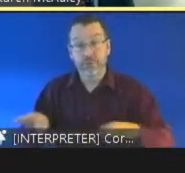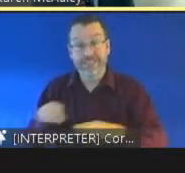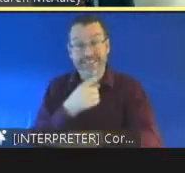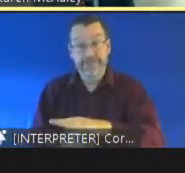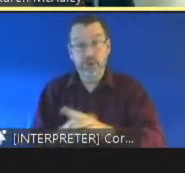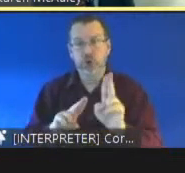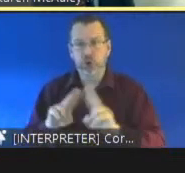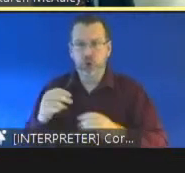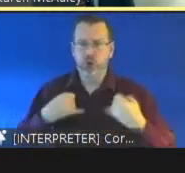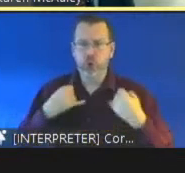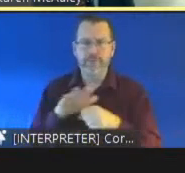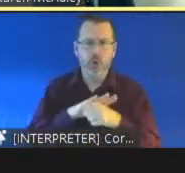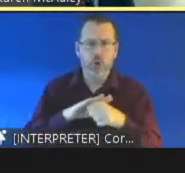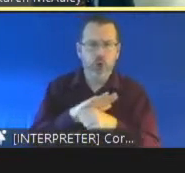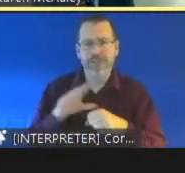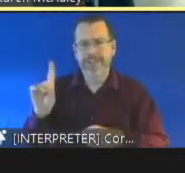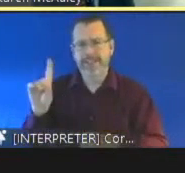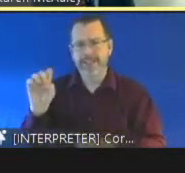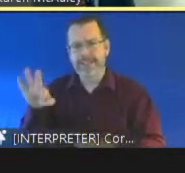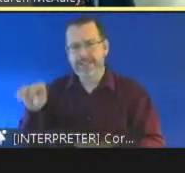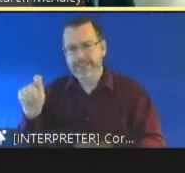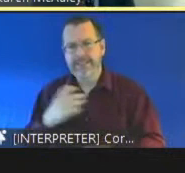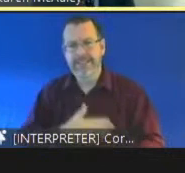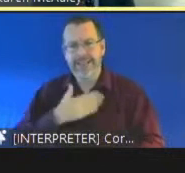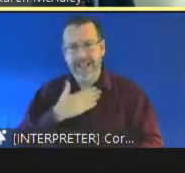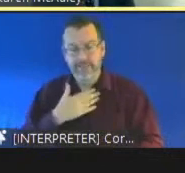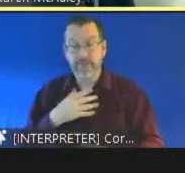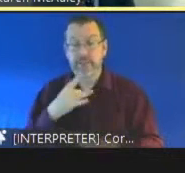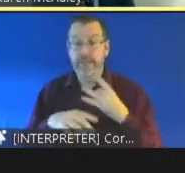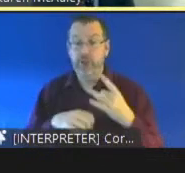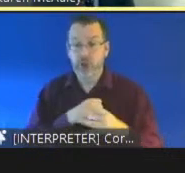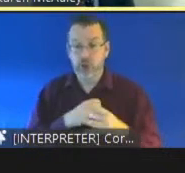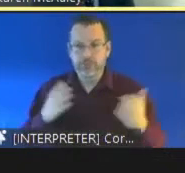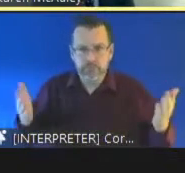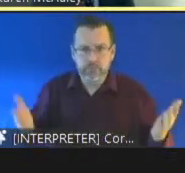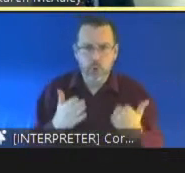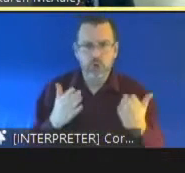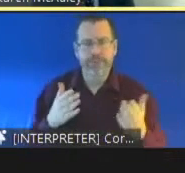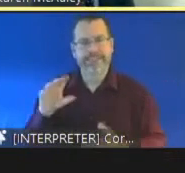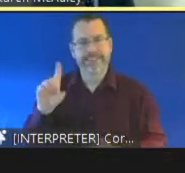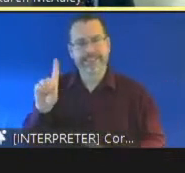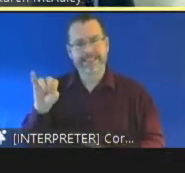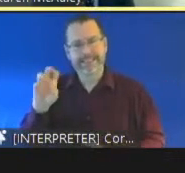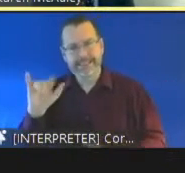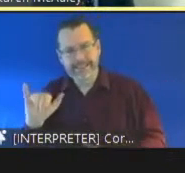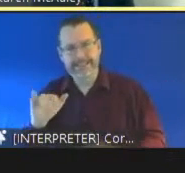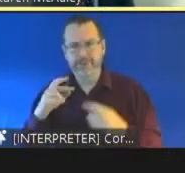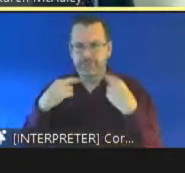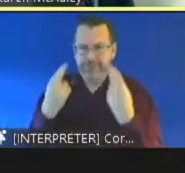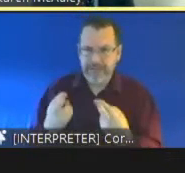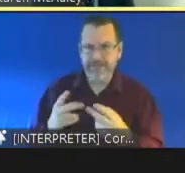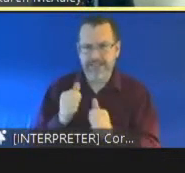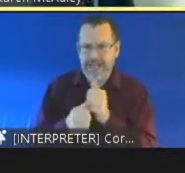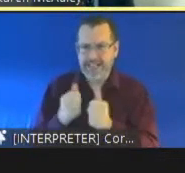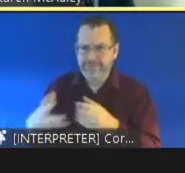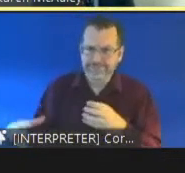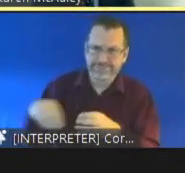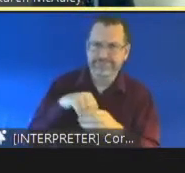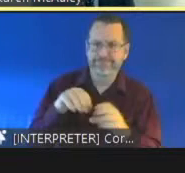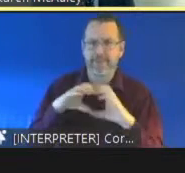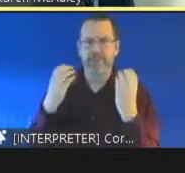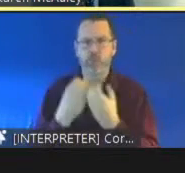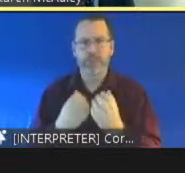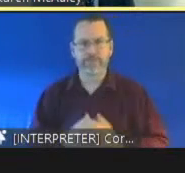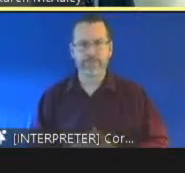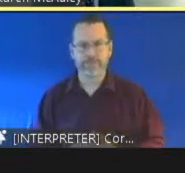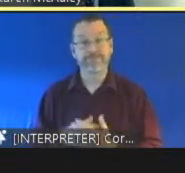decent life in conditions which ensure dignity, promote self-reliance and facilitate their active participation in the community. It